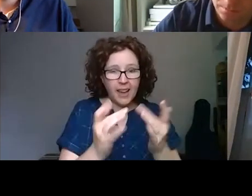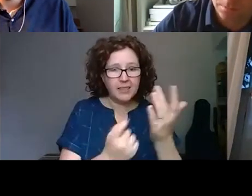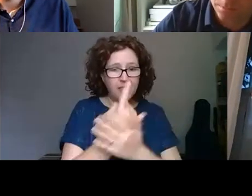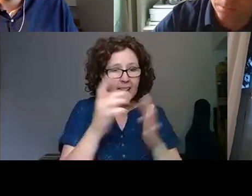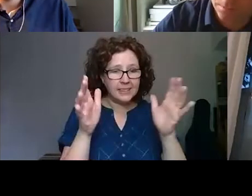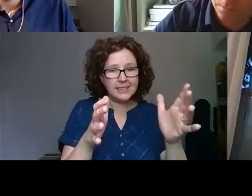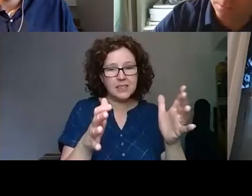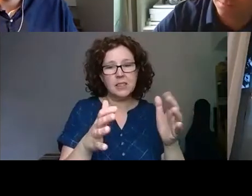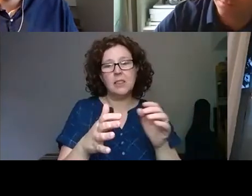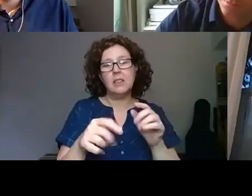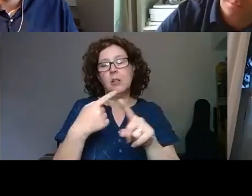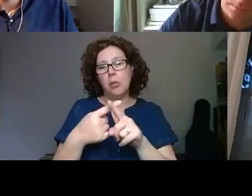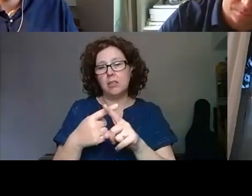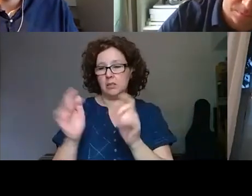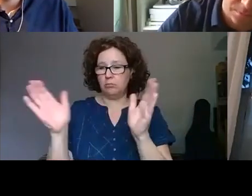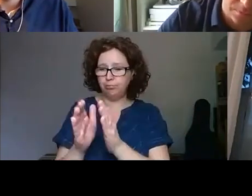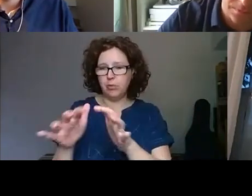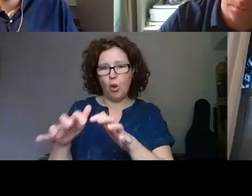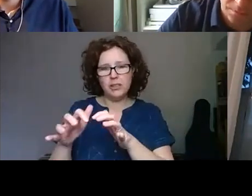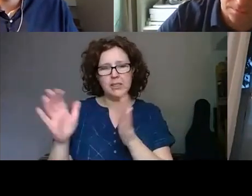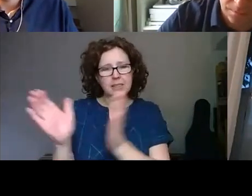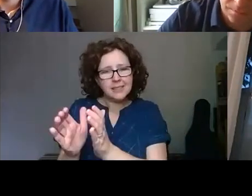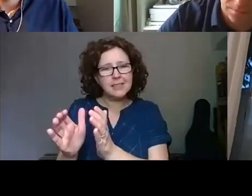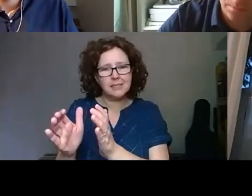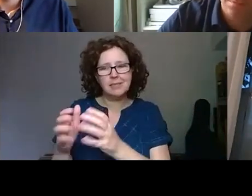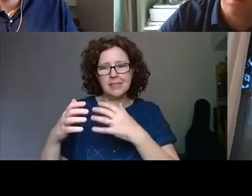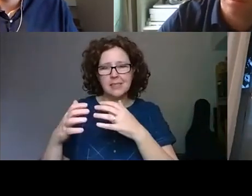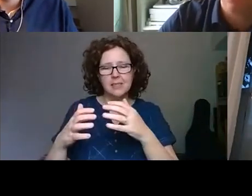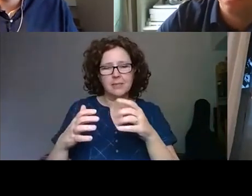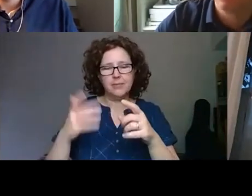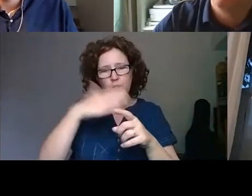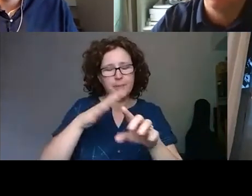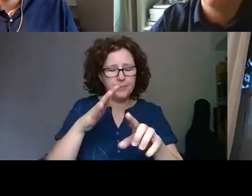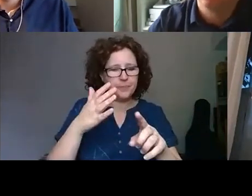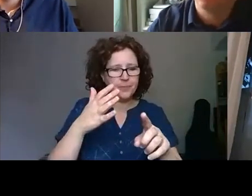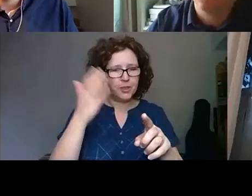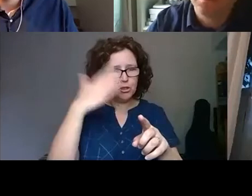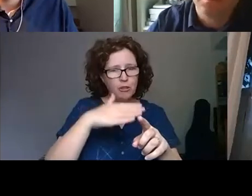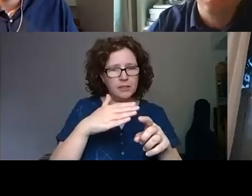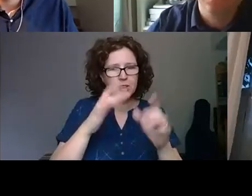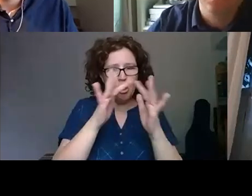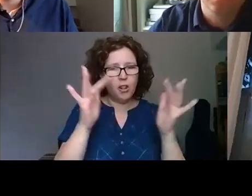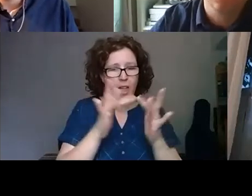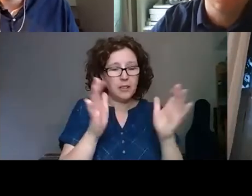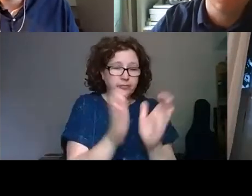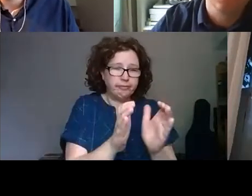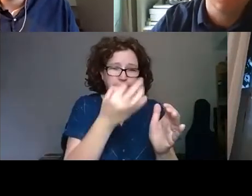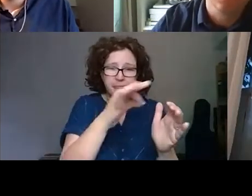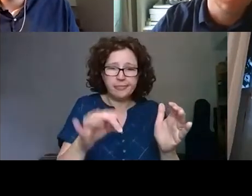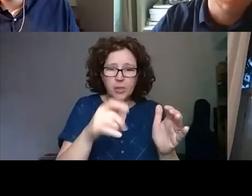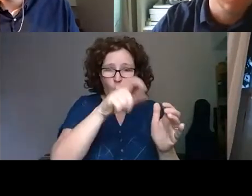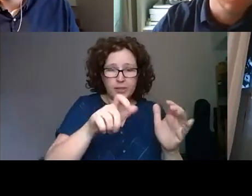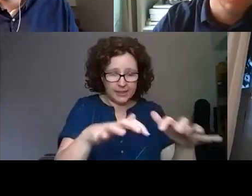smaller audience kind of section sessions online, participatory sessions, and then also